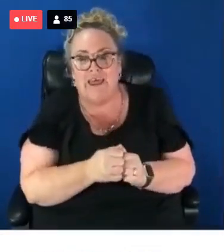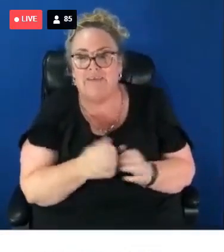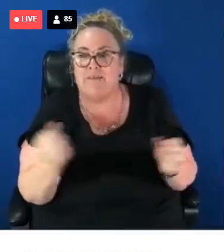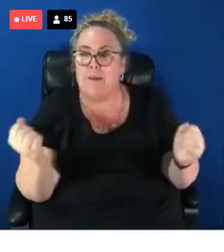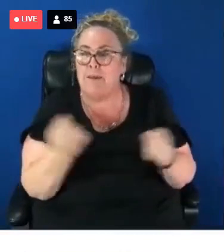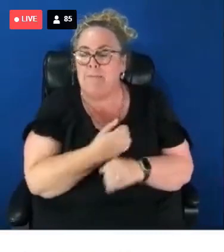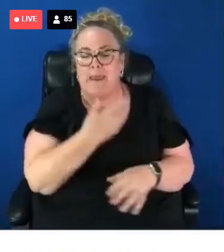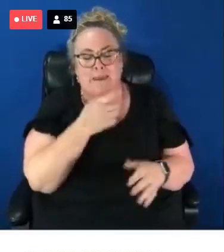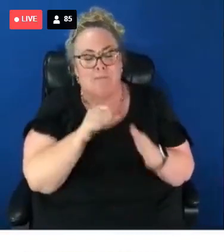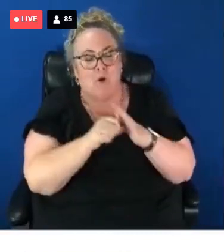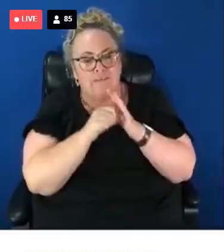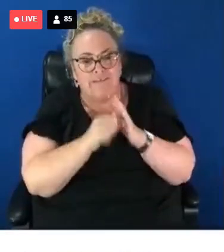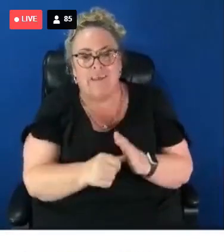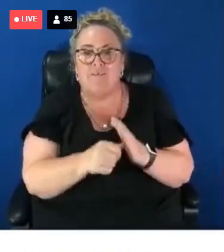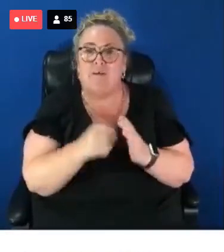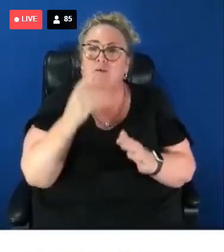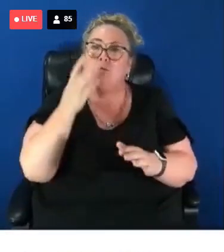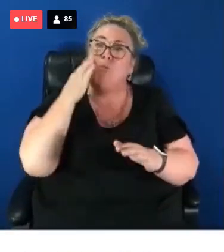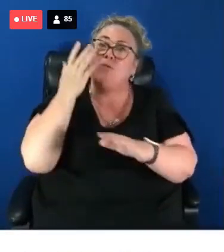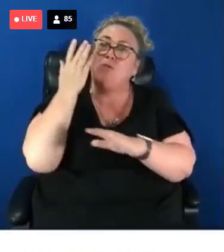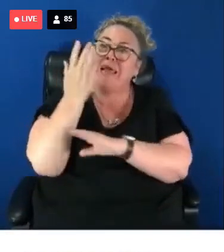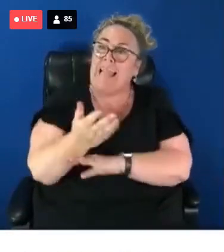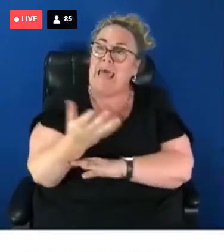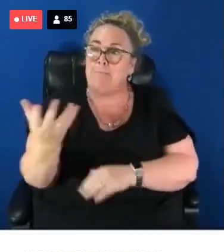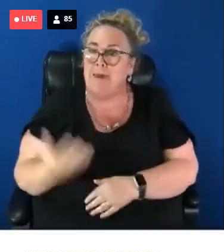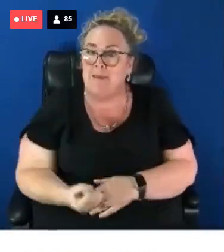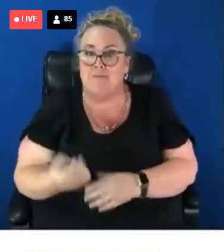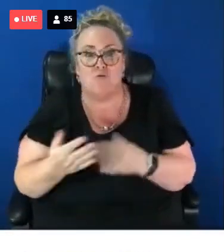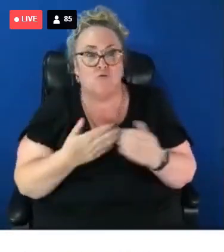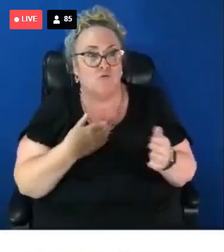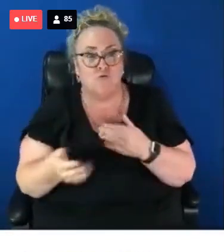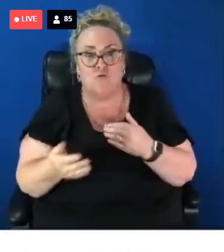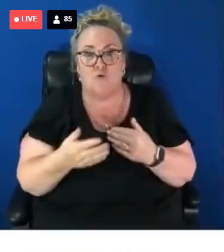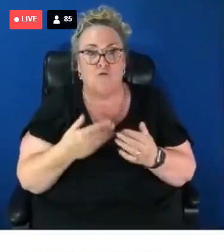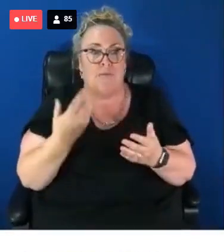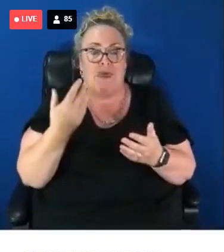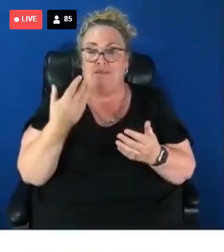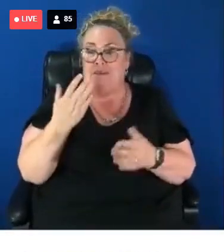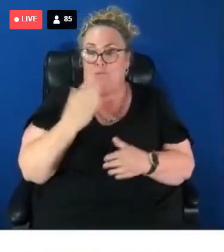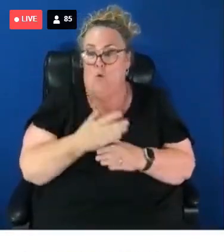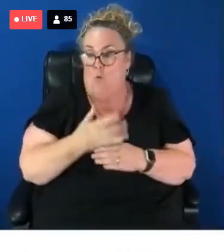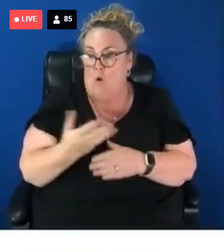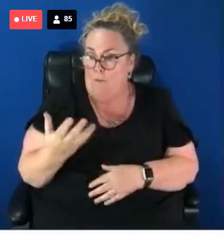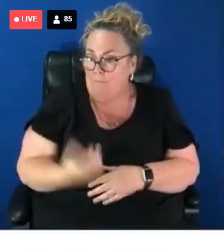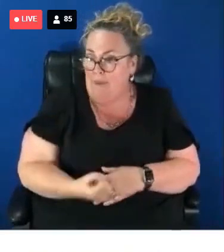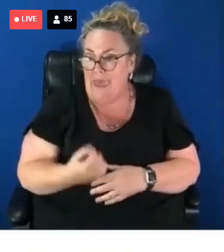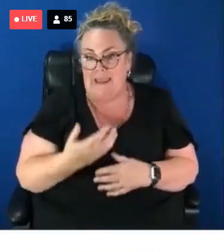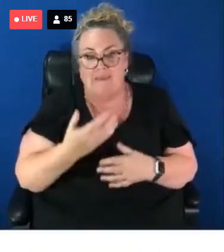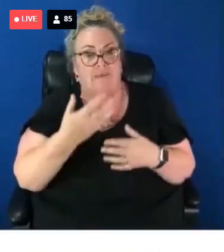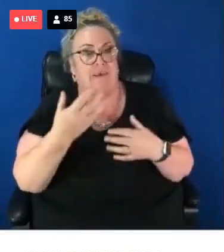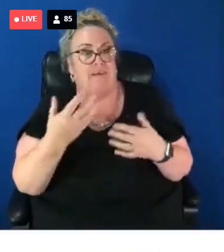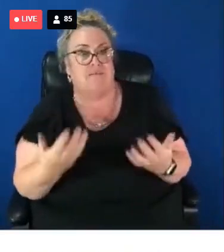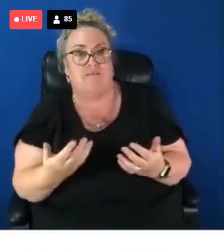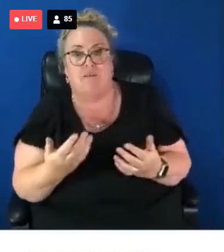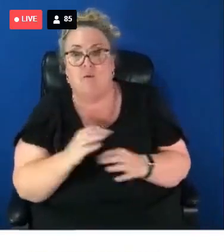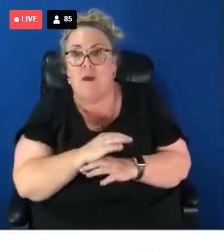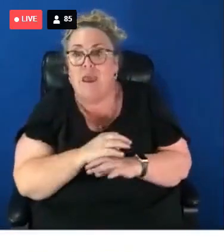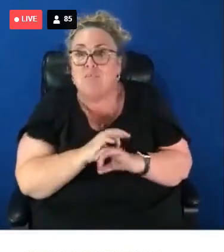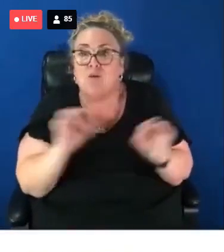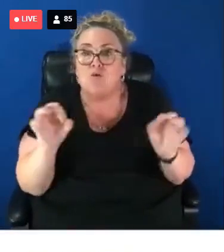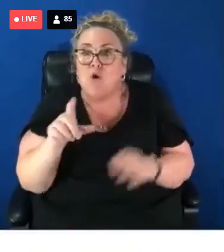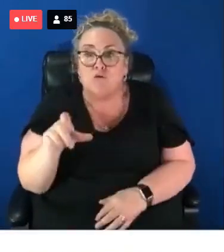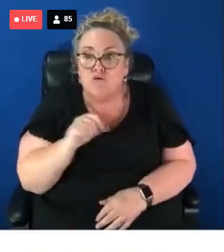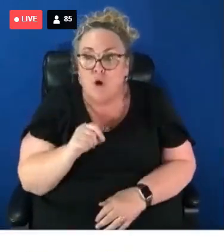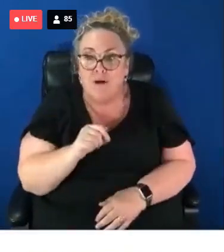who have to claim benefits, whether it's disability benefits or in-work benefits, not only having the choice and the ability to